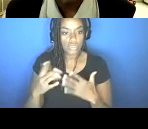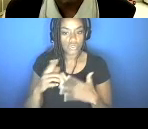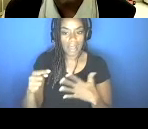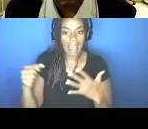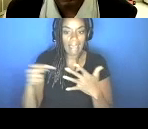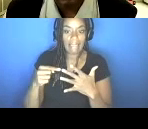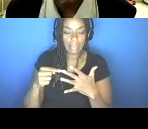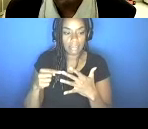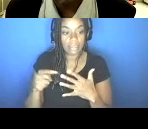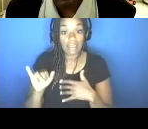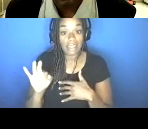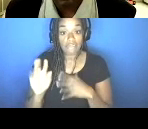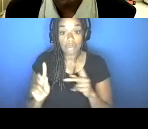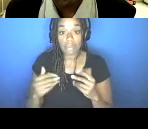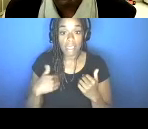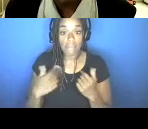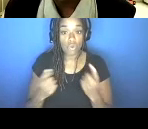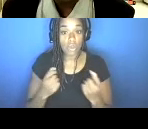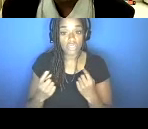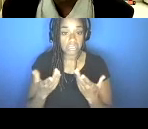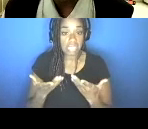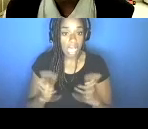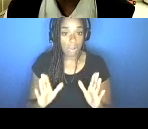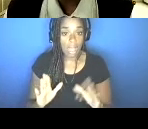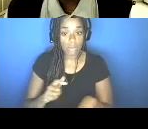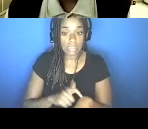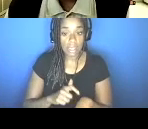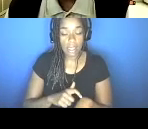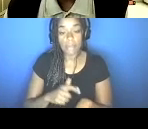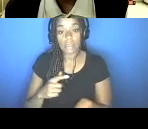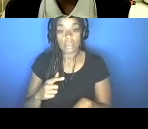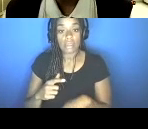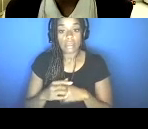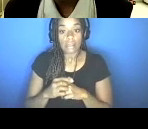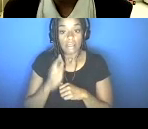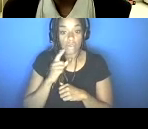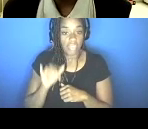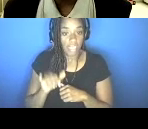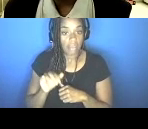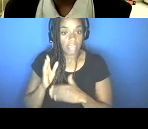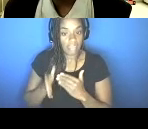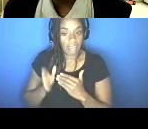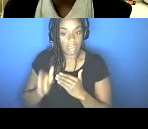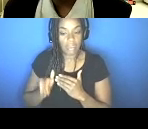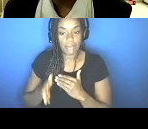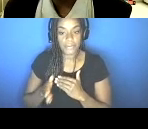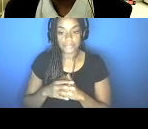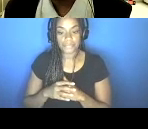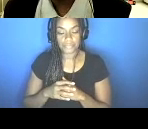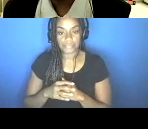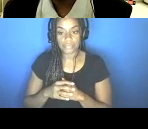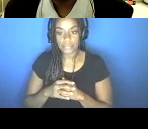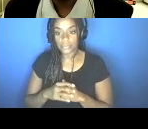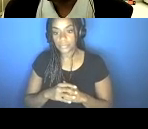think if folks do have some questions, I want to, I want to leave some space if there's for questions in the end. So, you know,